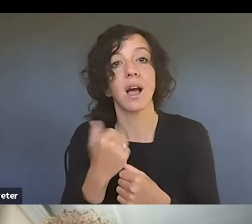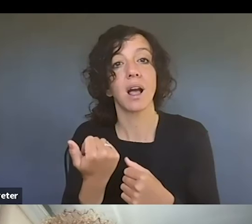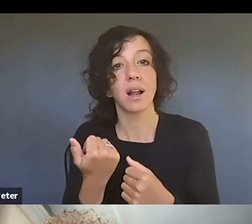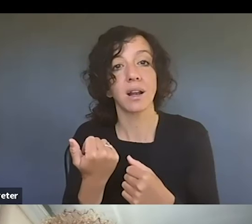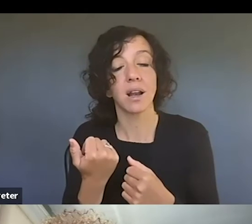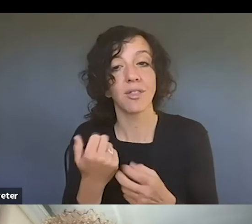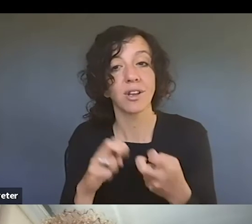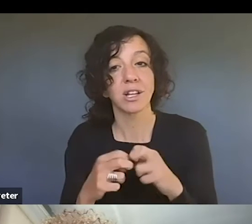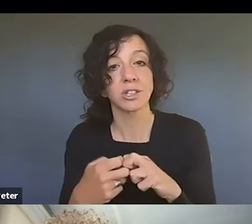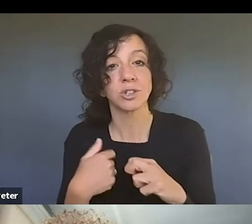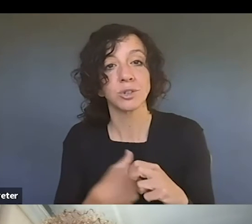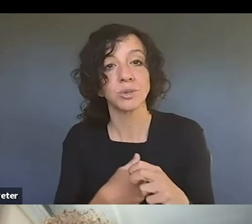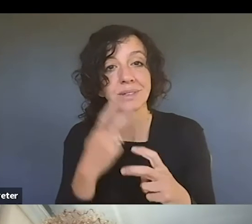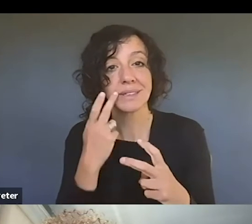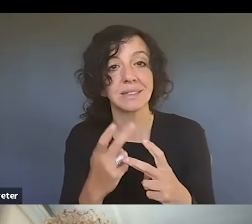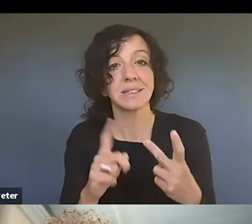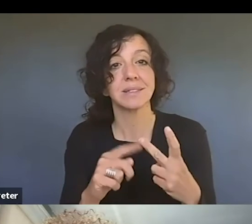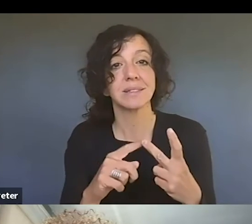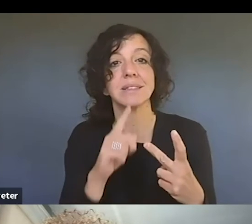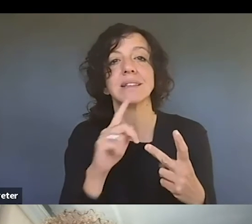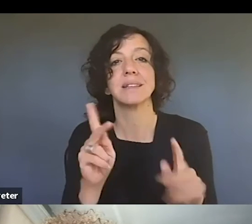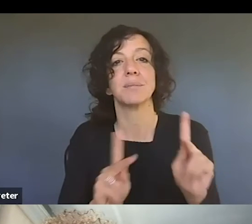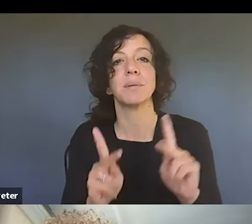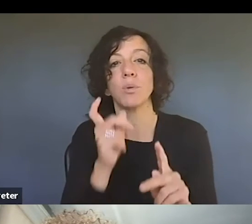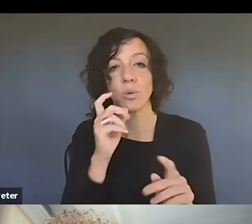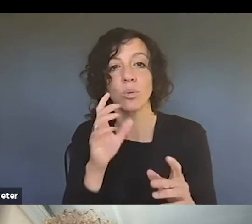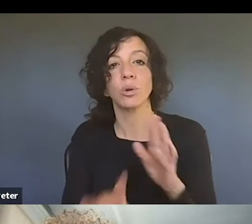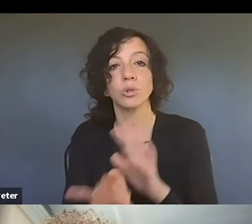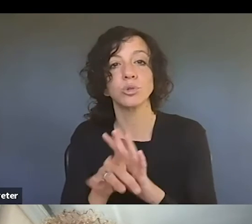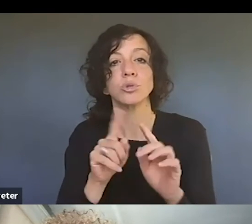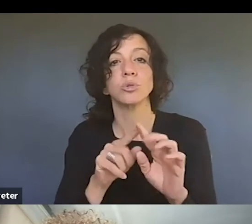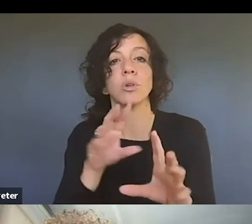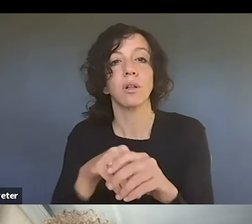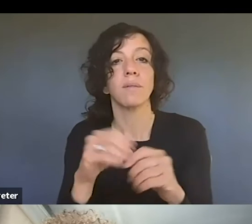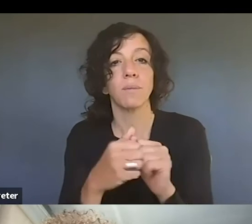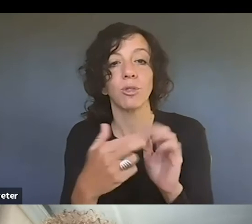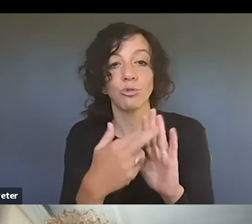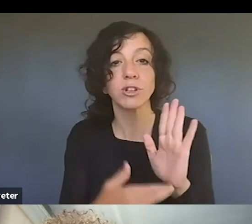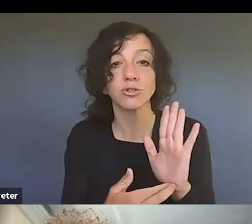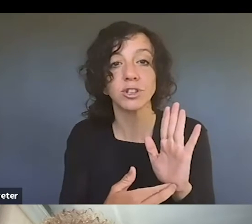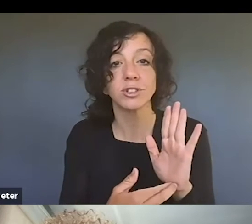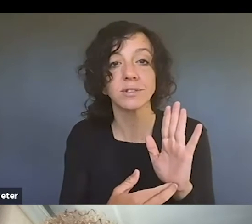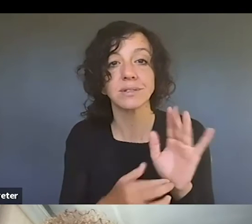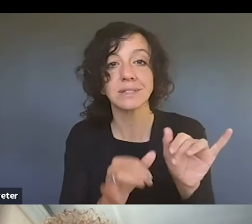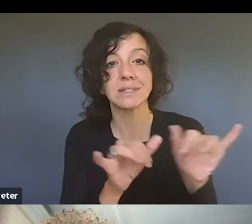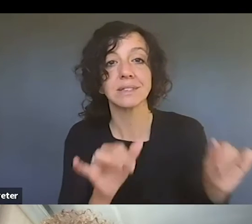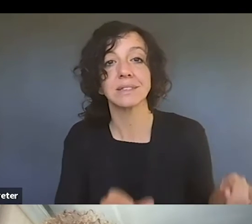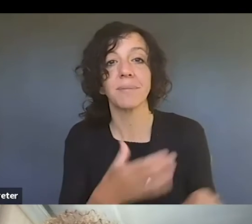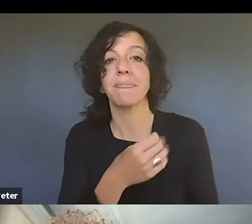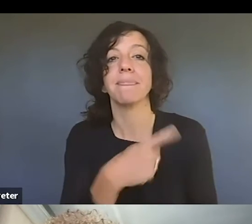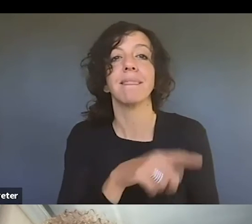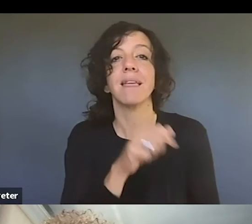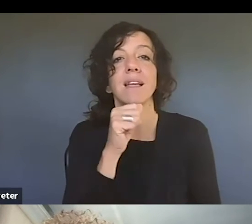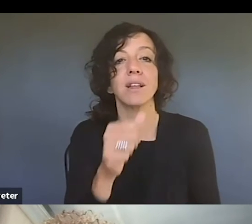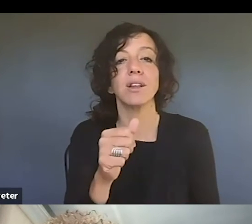office perspective is people who do choose to engage in the registration system, not taking advantage of the